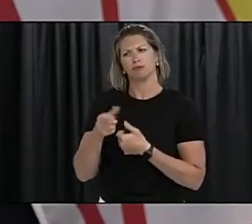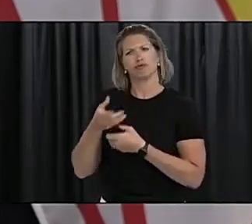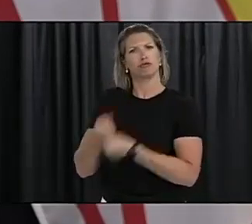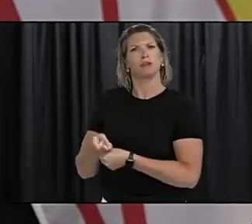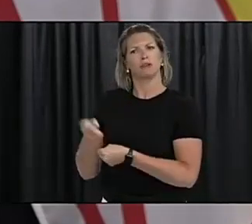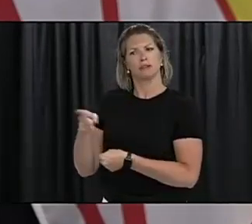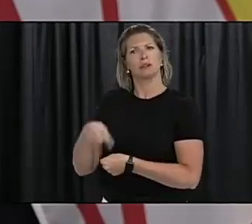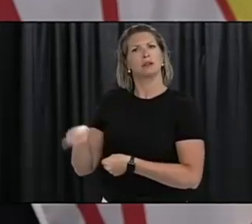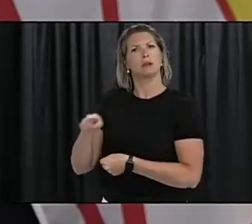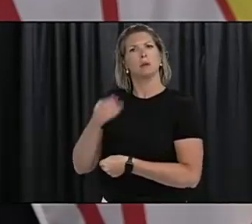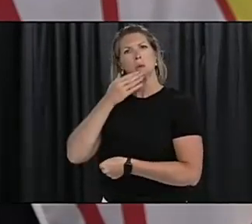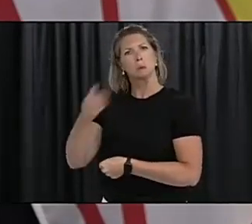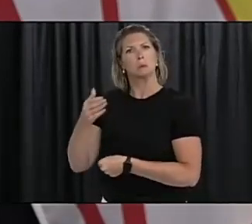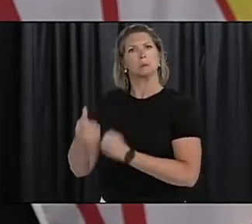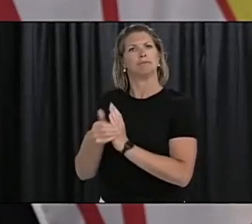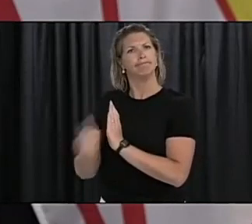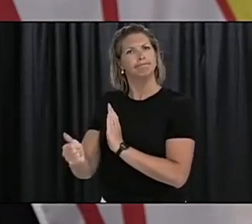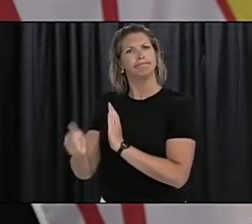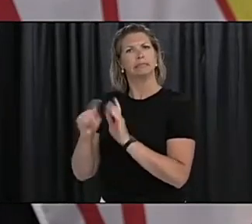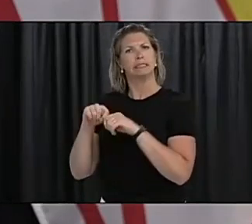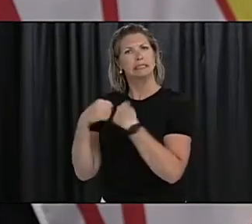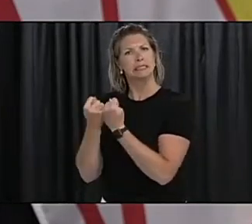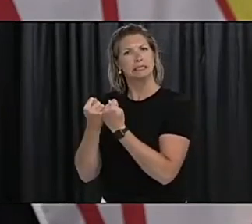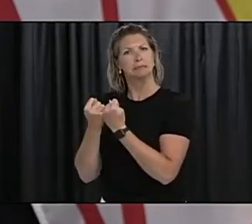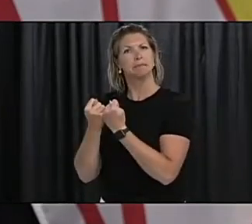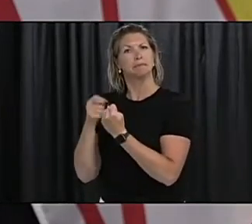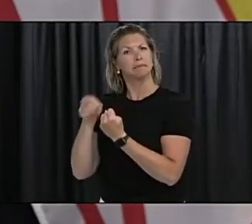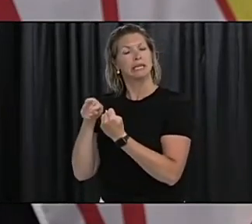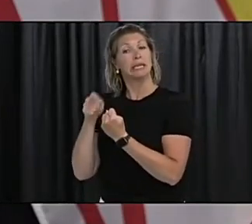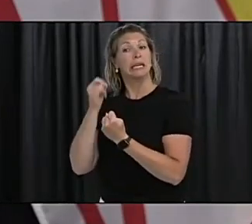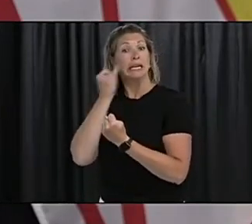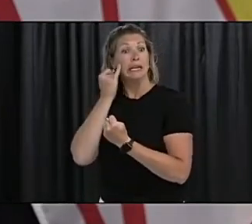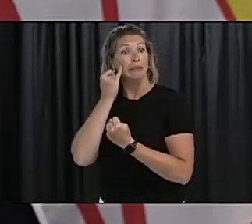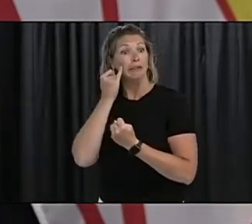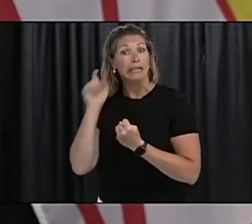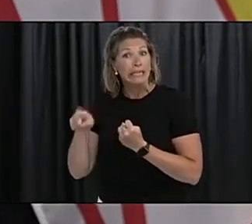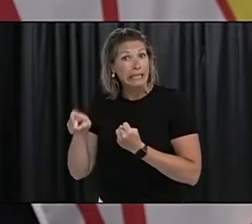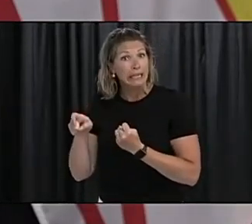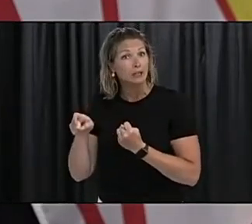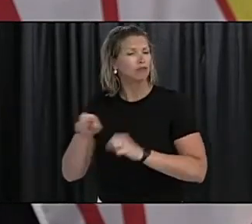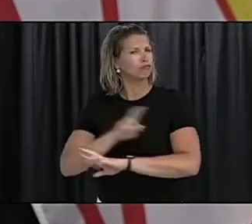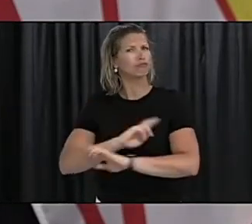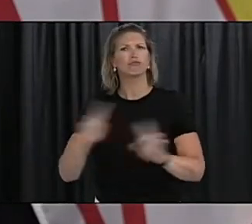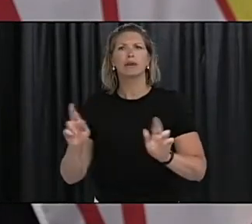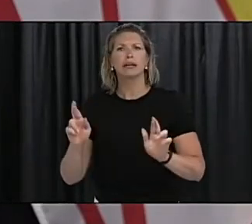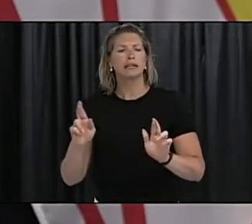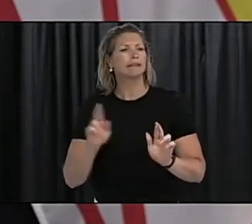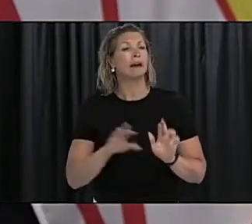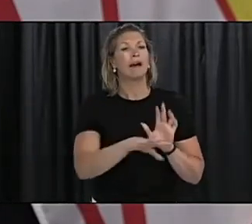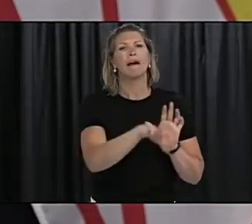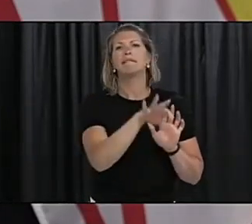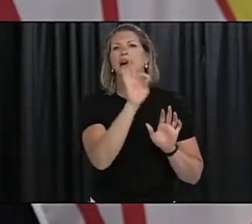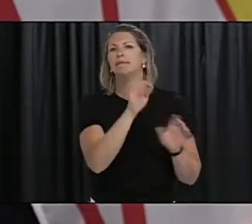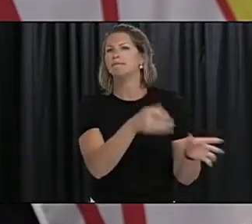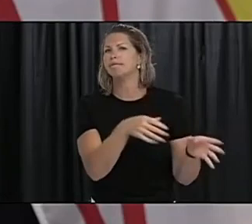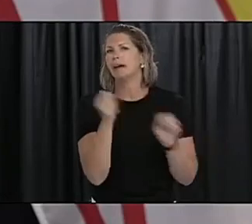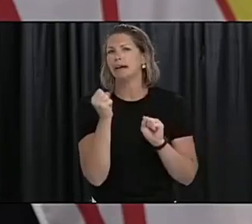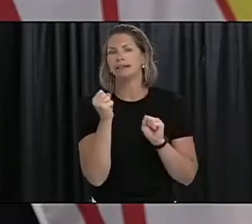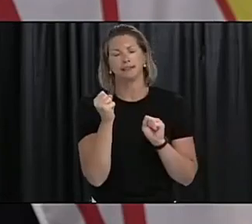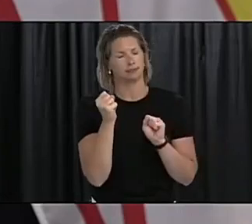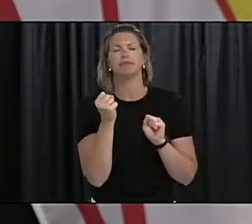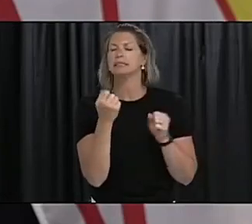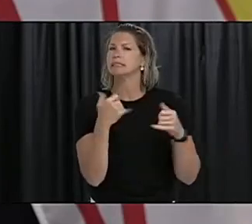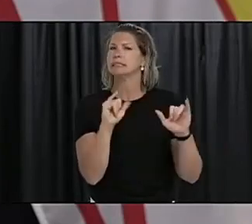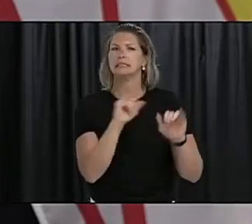team in place that when cases do pop up from time to time, we have the mechanism in place to